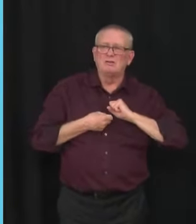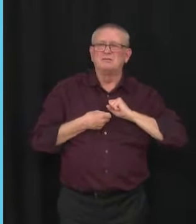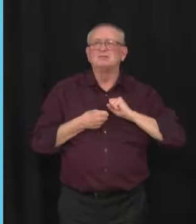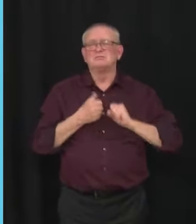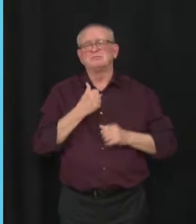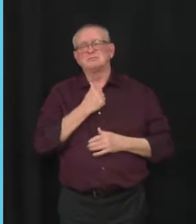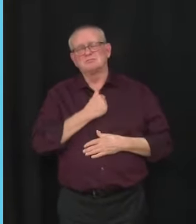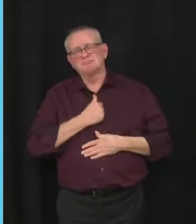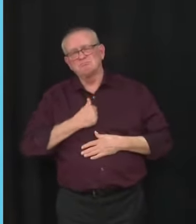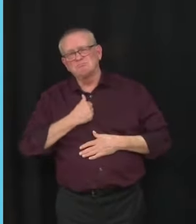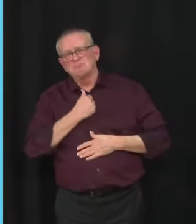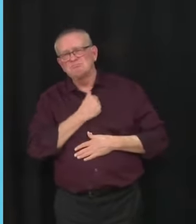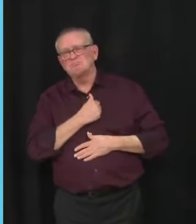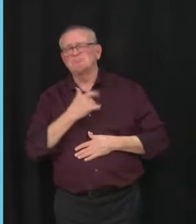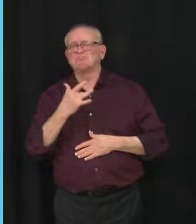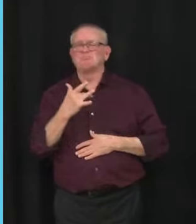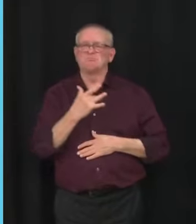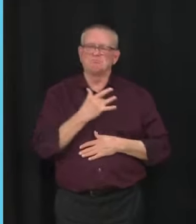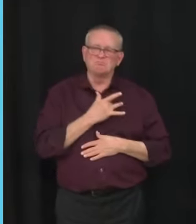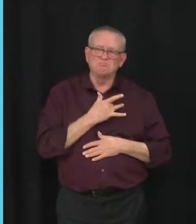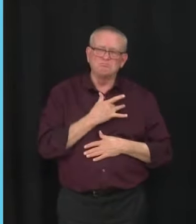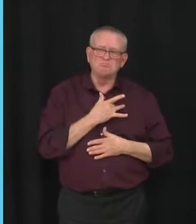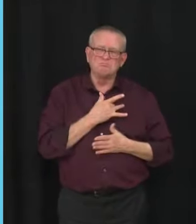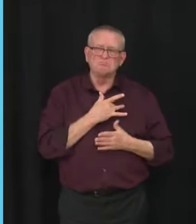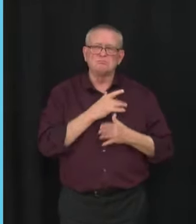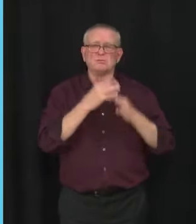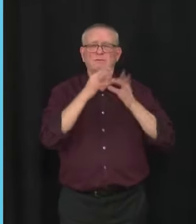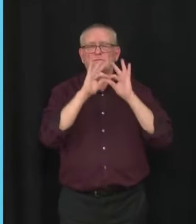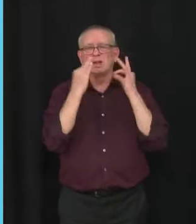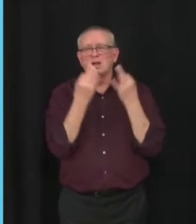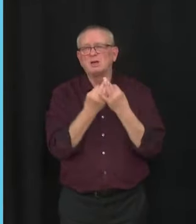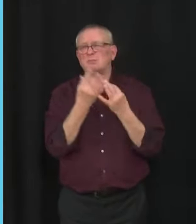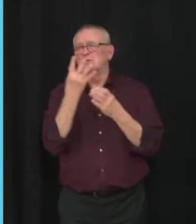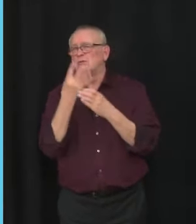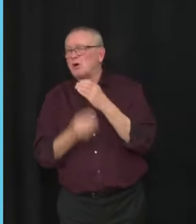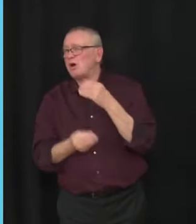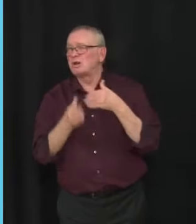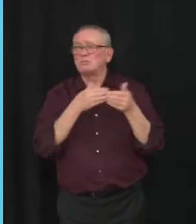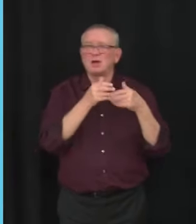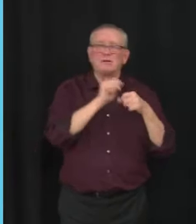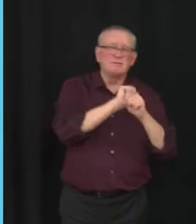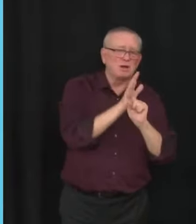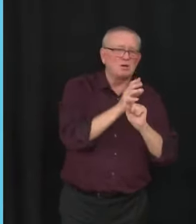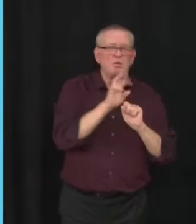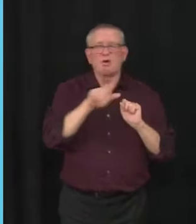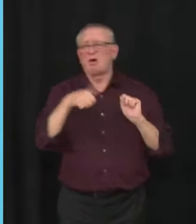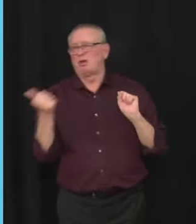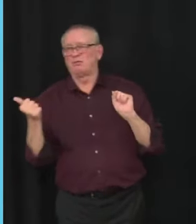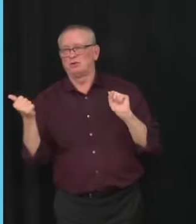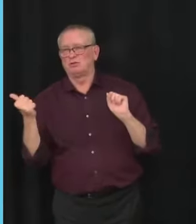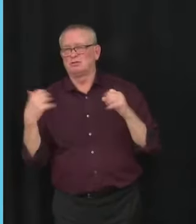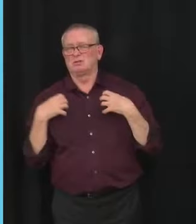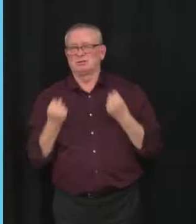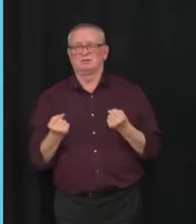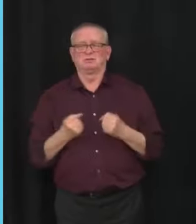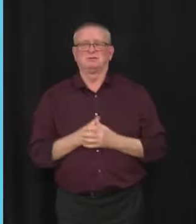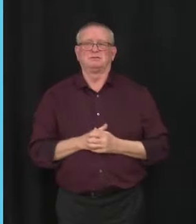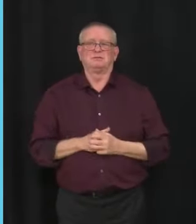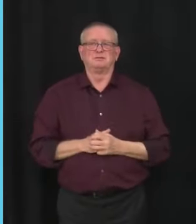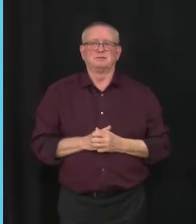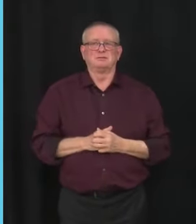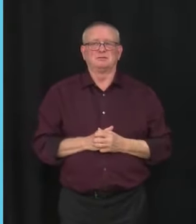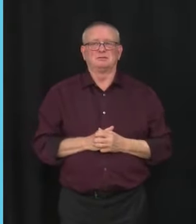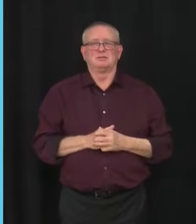who has had to say goodbye to someone they cared about, no matter the cause of death. I want to assure Albertans that before we publicly